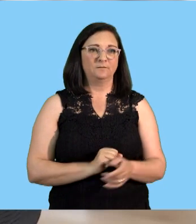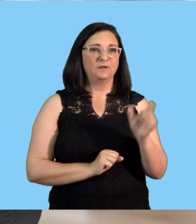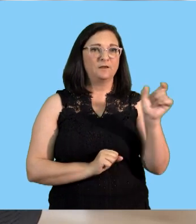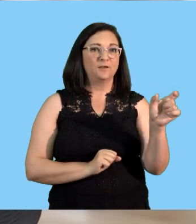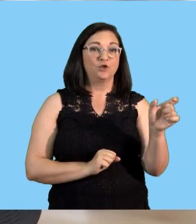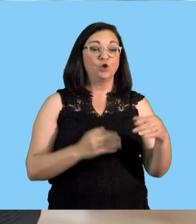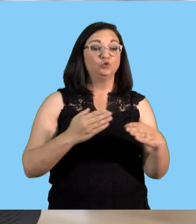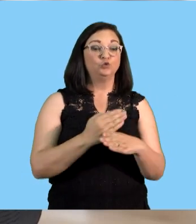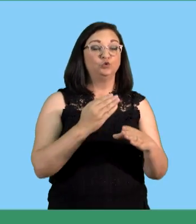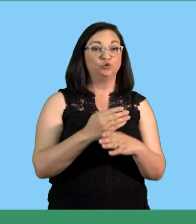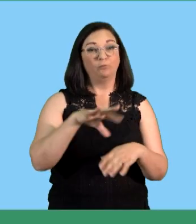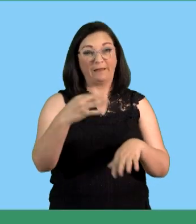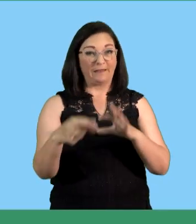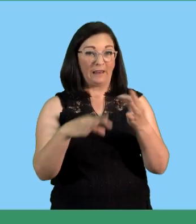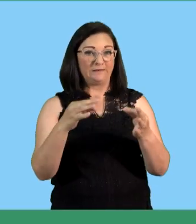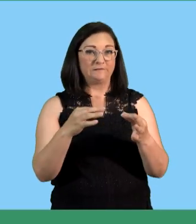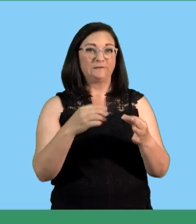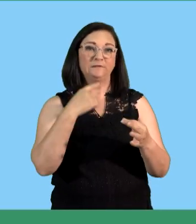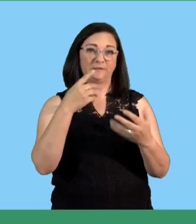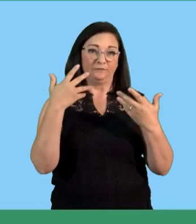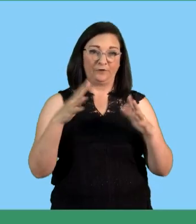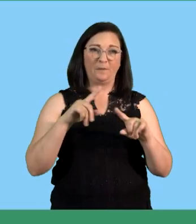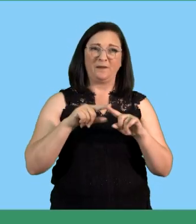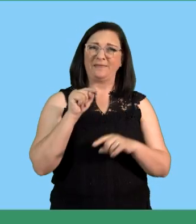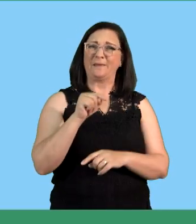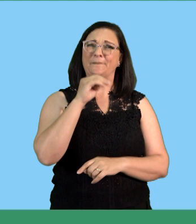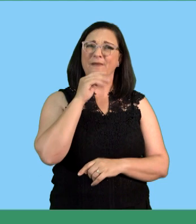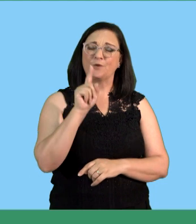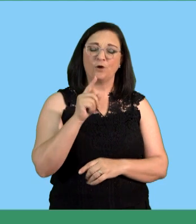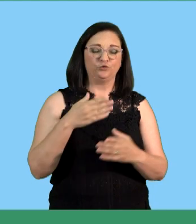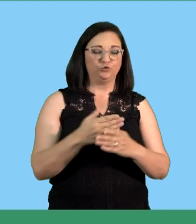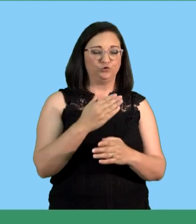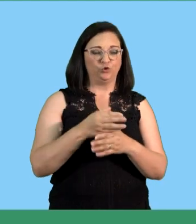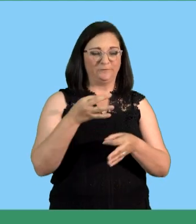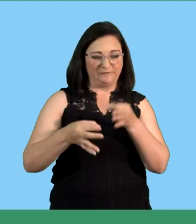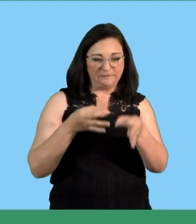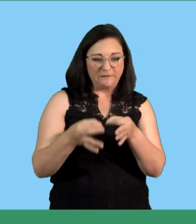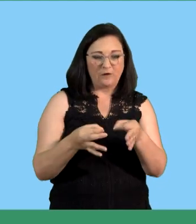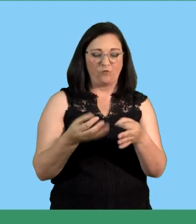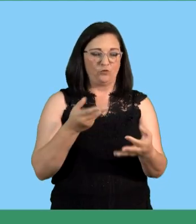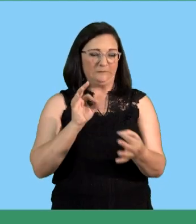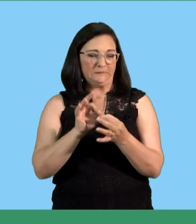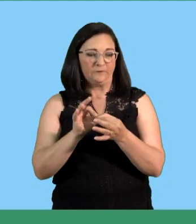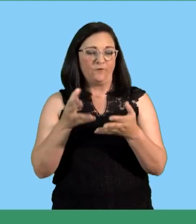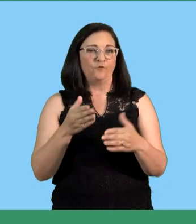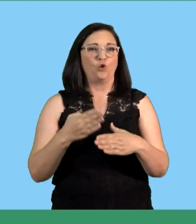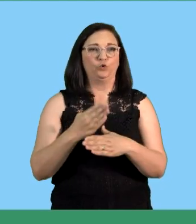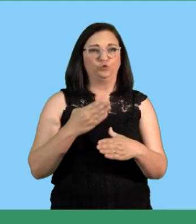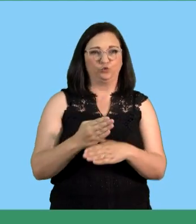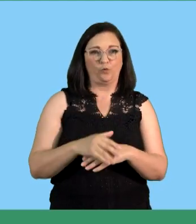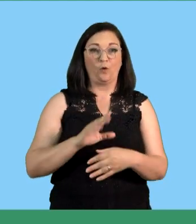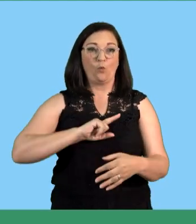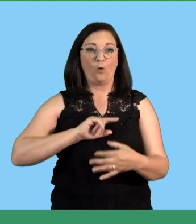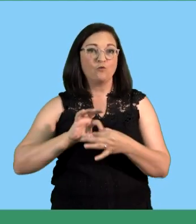said job analysis earlier on it refers to the components of a job description and job specification as it